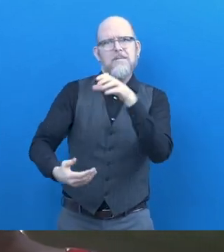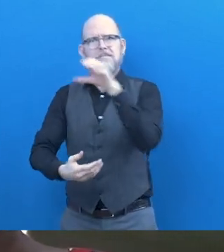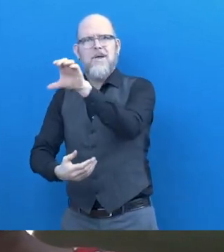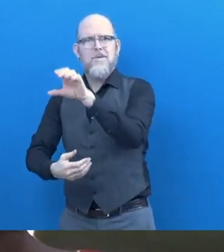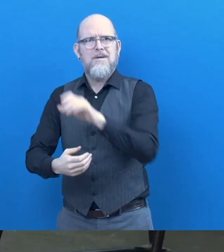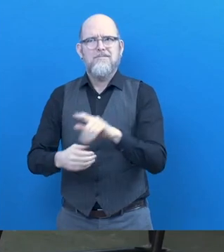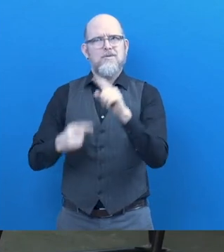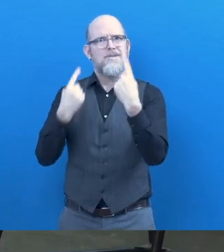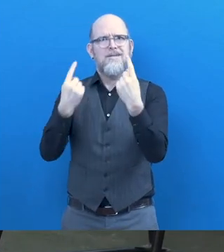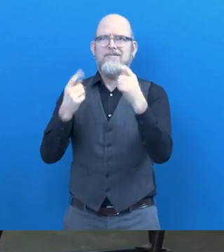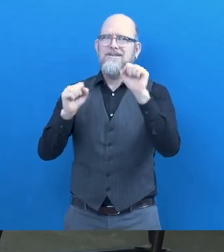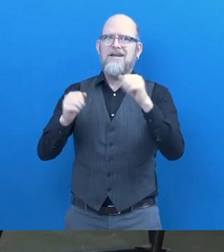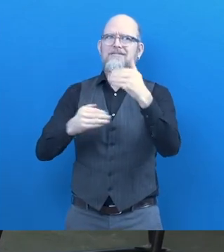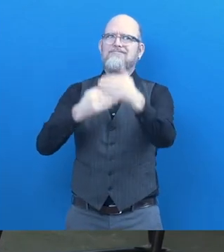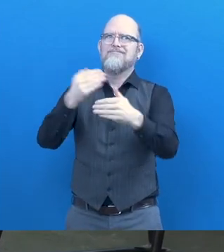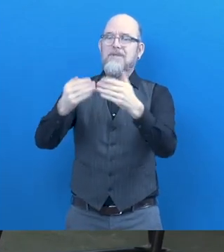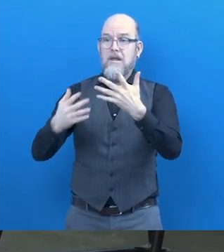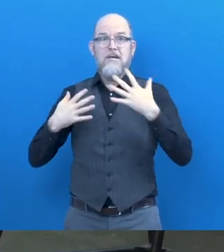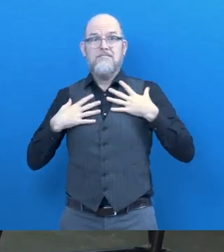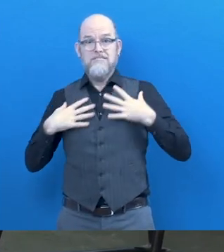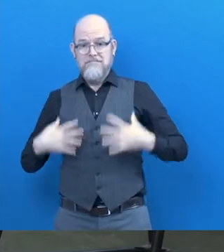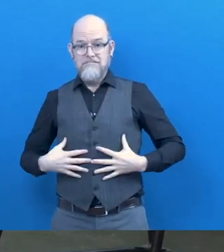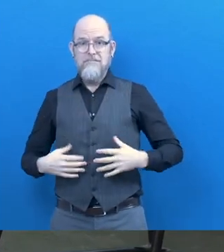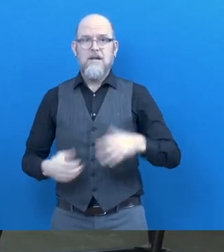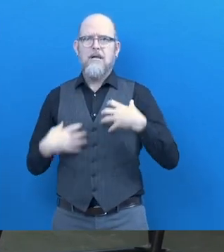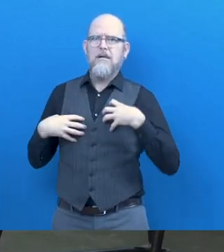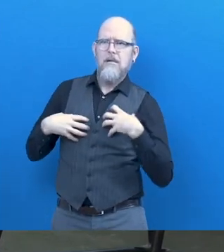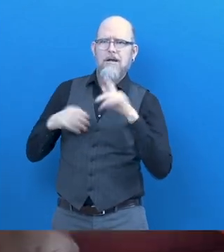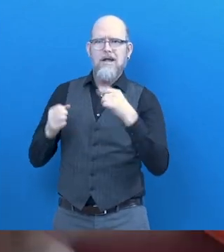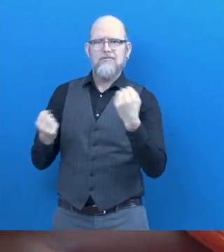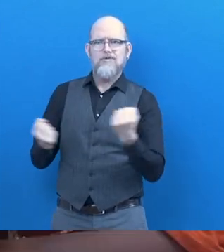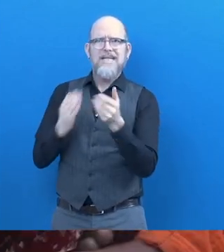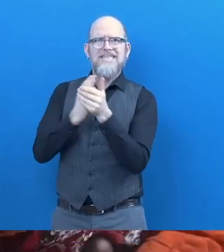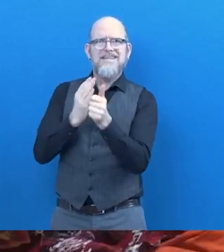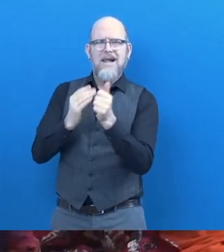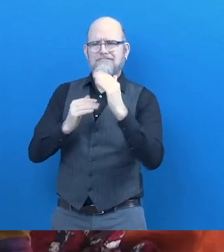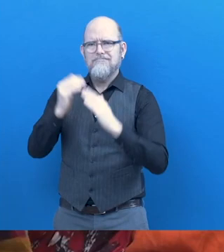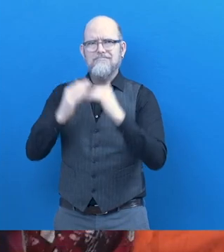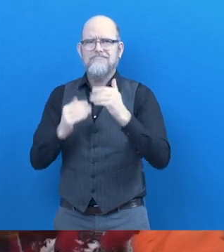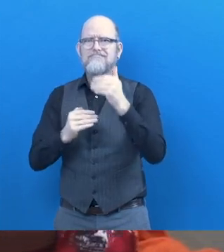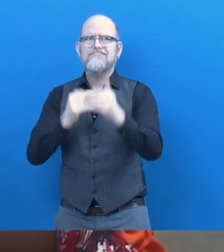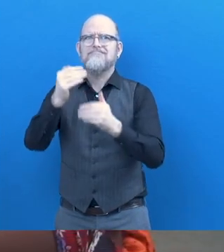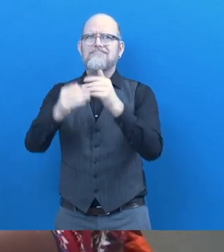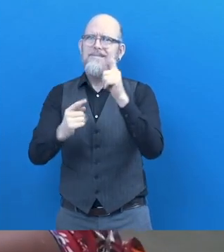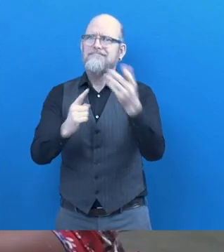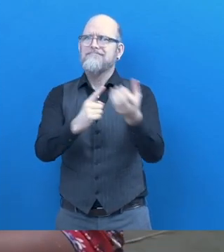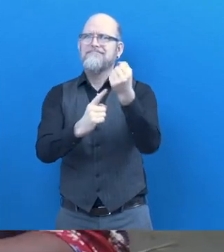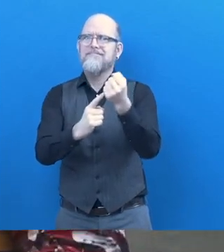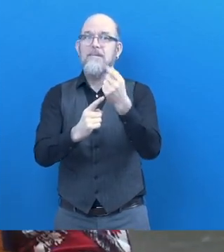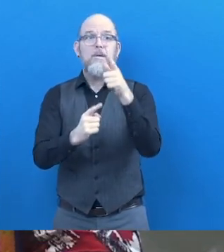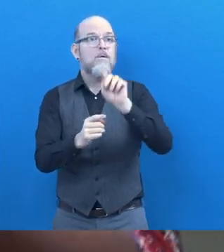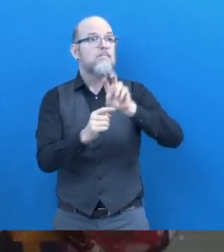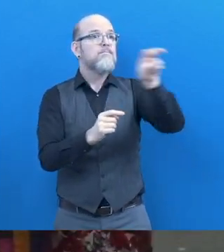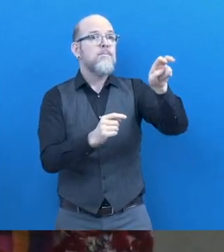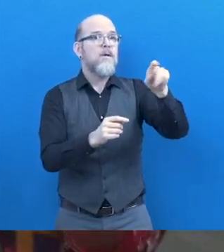and so that their physical capacity is developed. And then we ensure that they are systematically